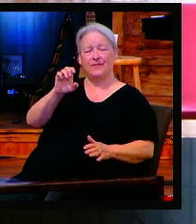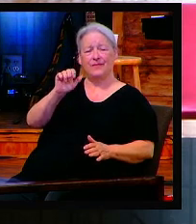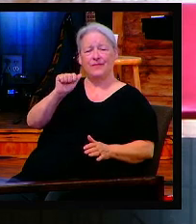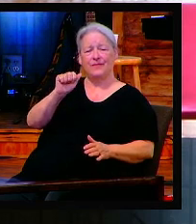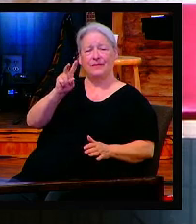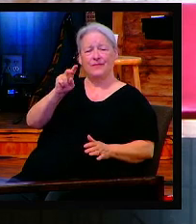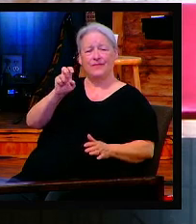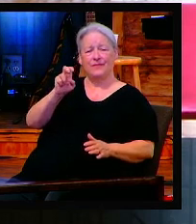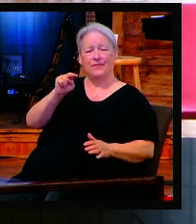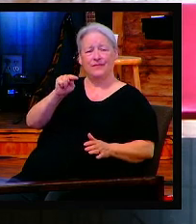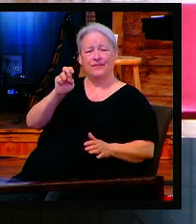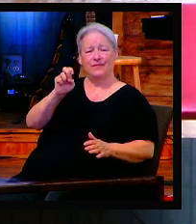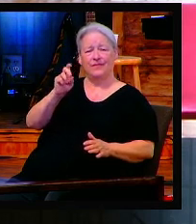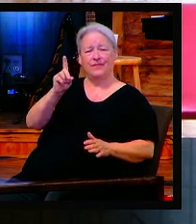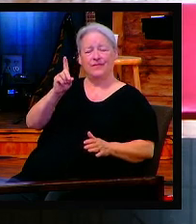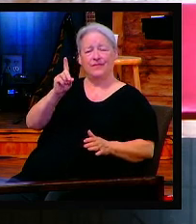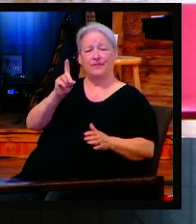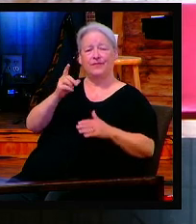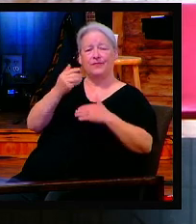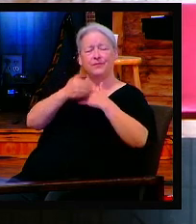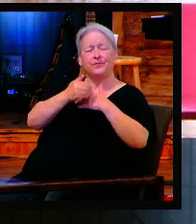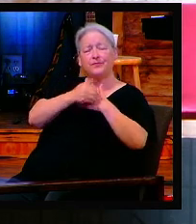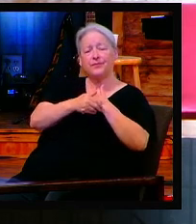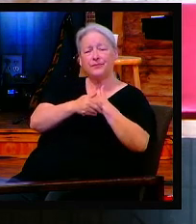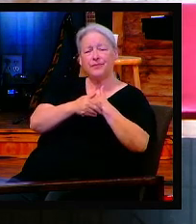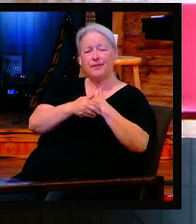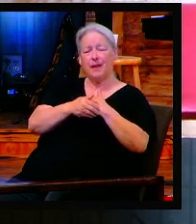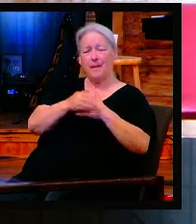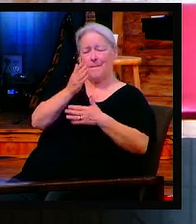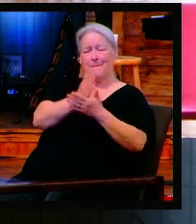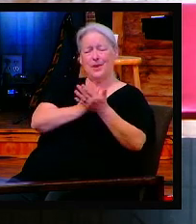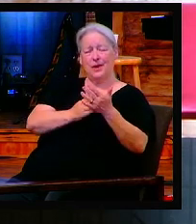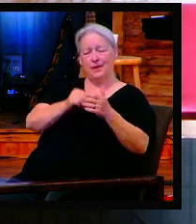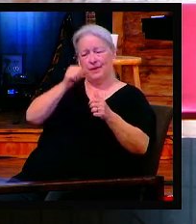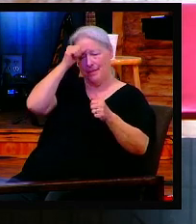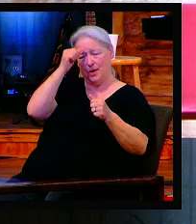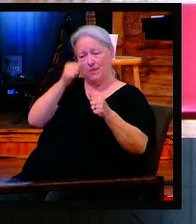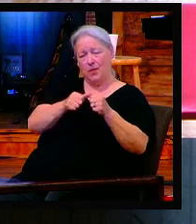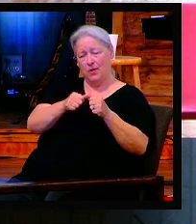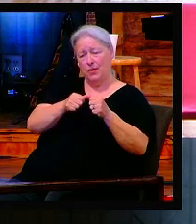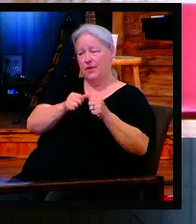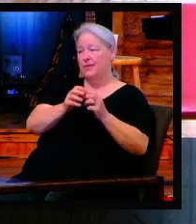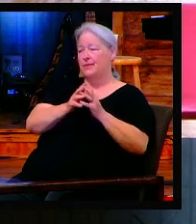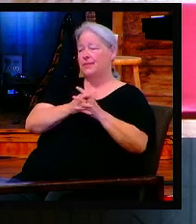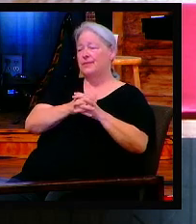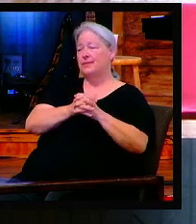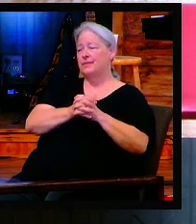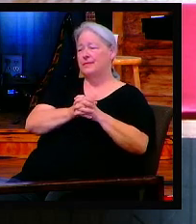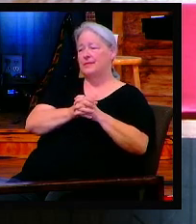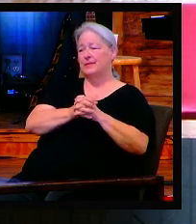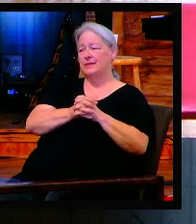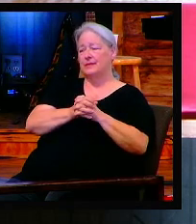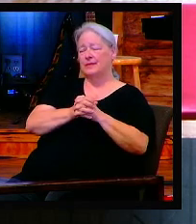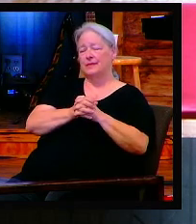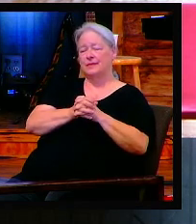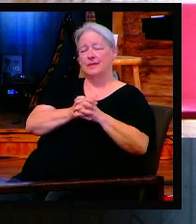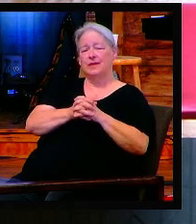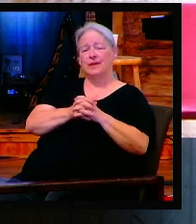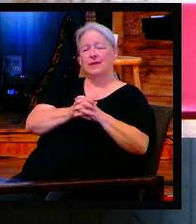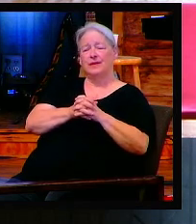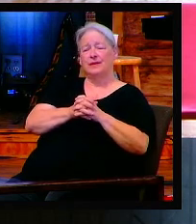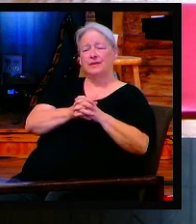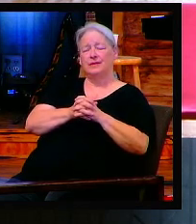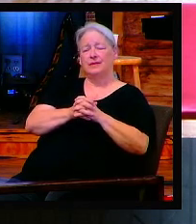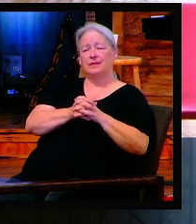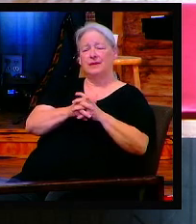it. A memorial. And I'm not very good at explaining this. So I'll pray y'all show me grace. But before I read it, I want you